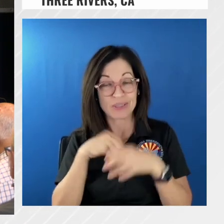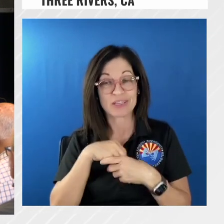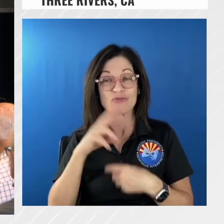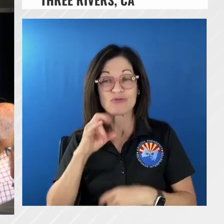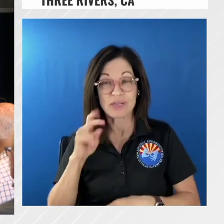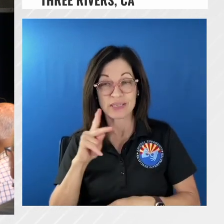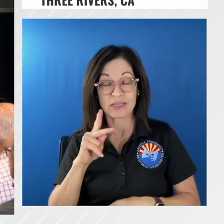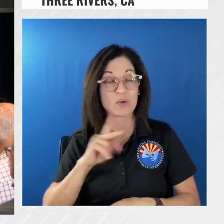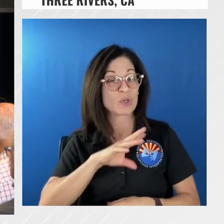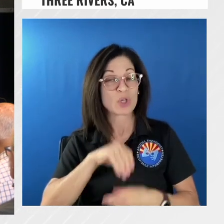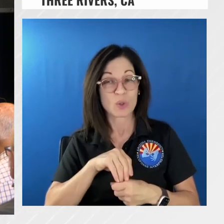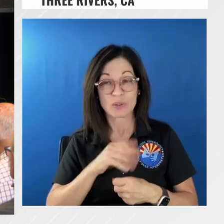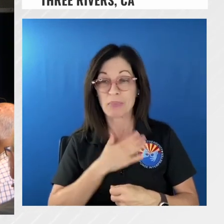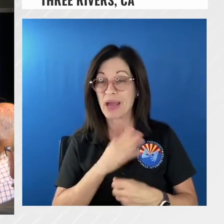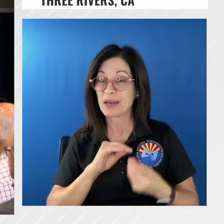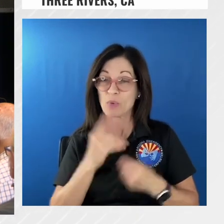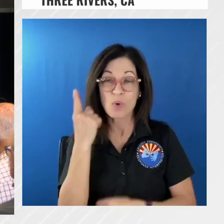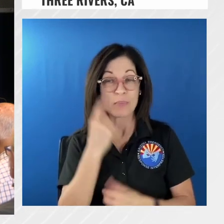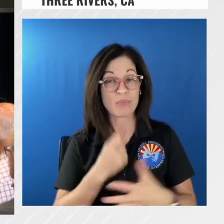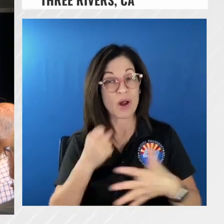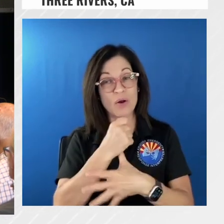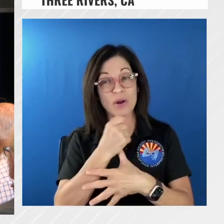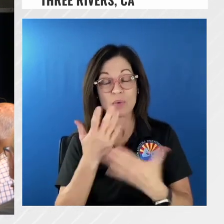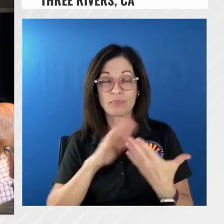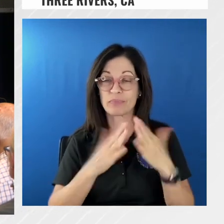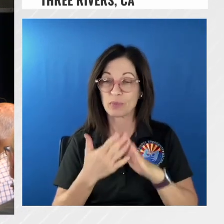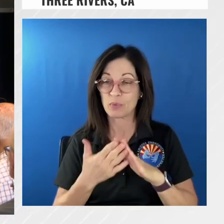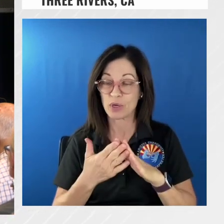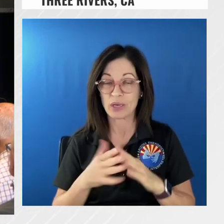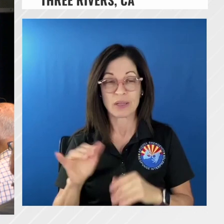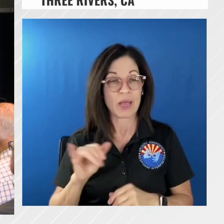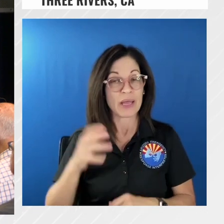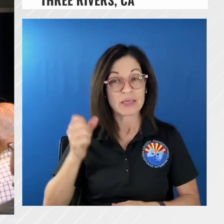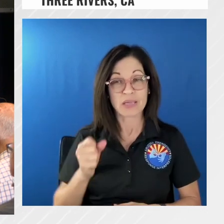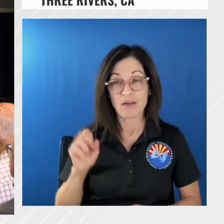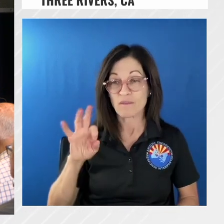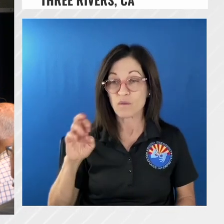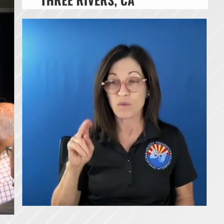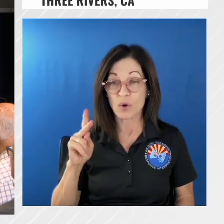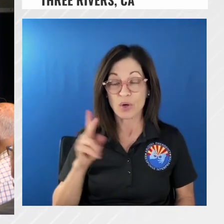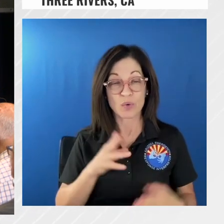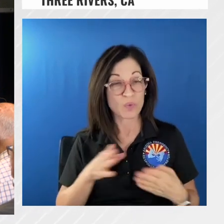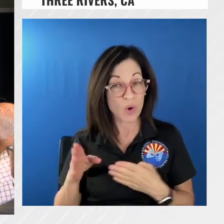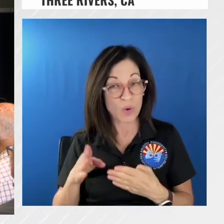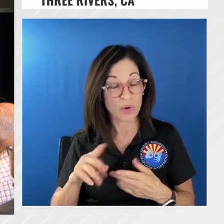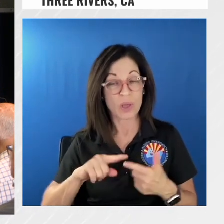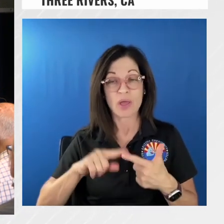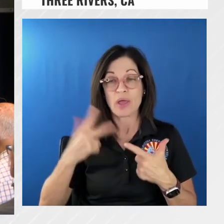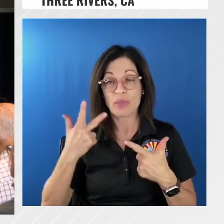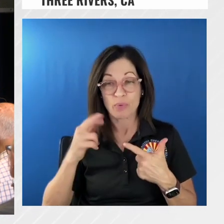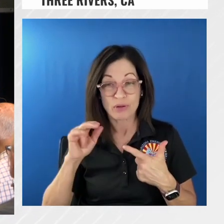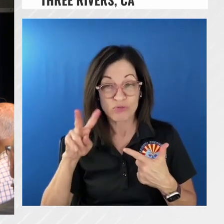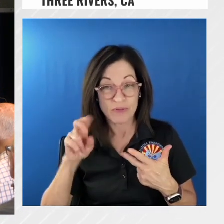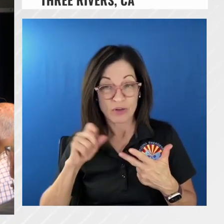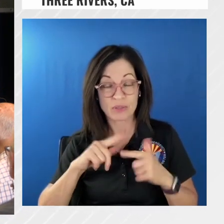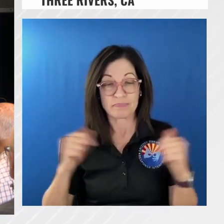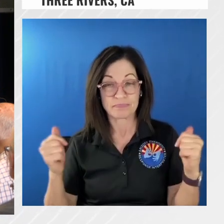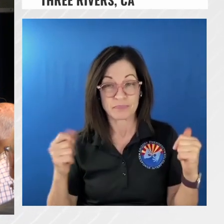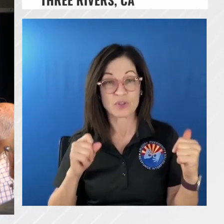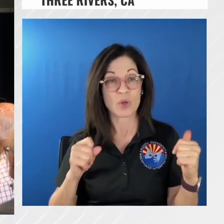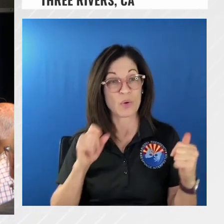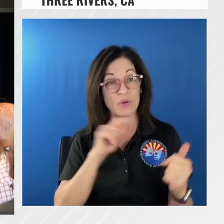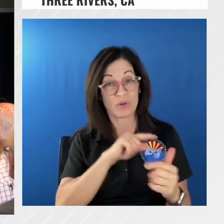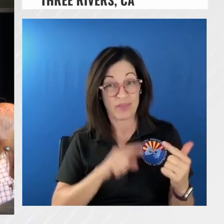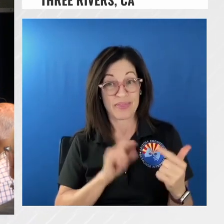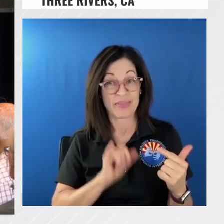is the communities so that includes includes the uh south south fork road three rivers and stuff like that so that is our